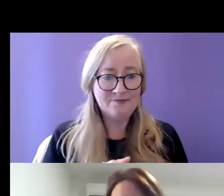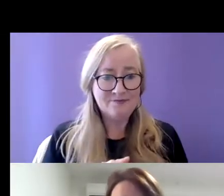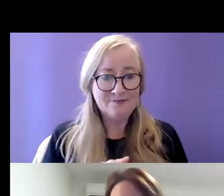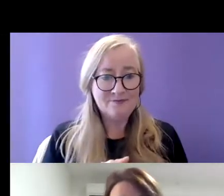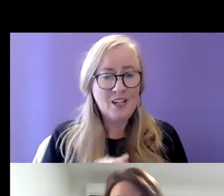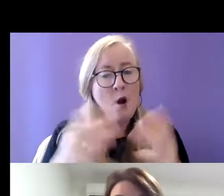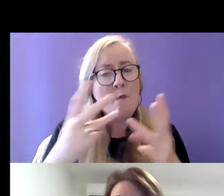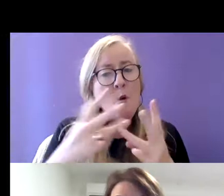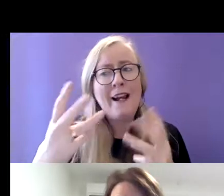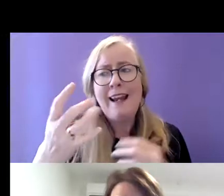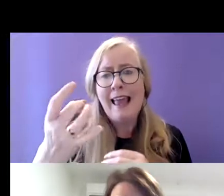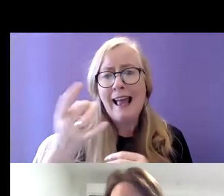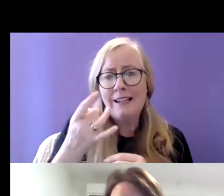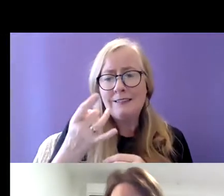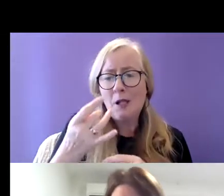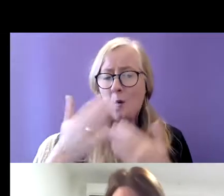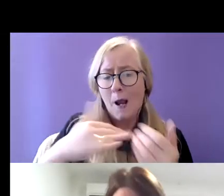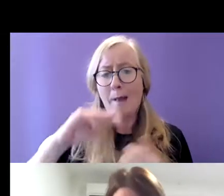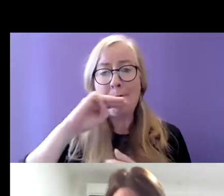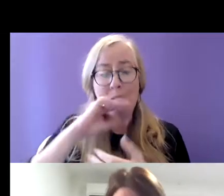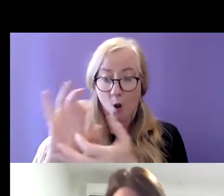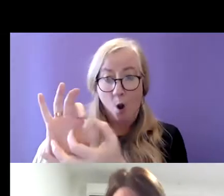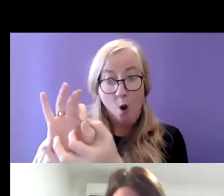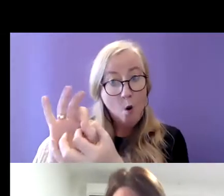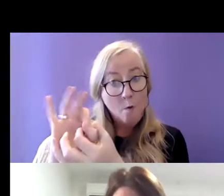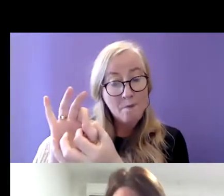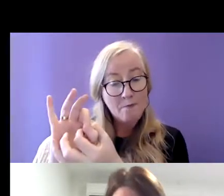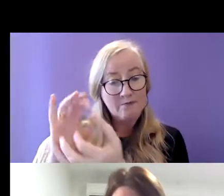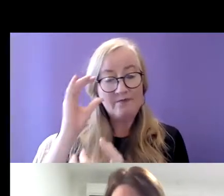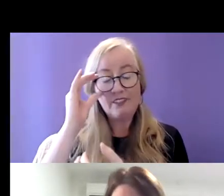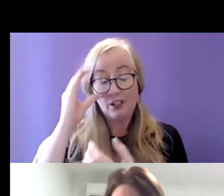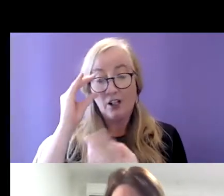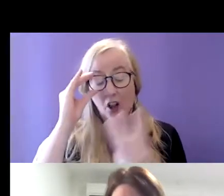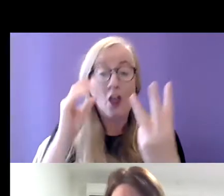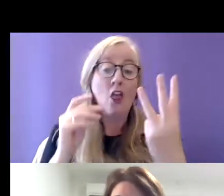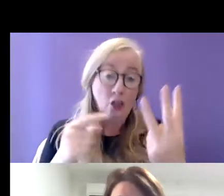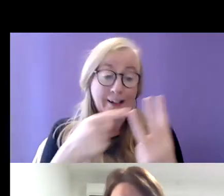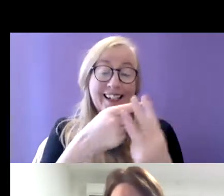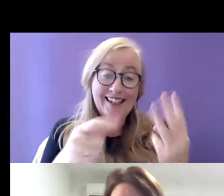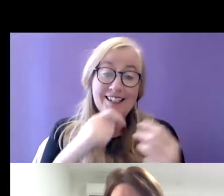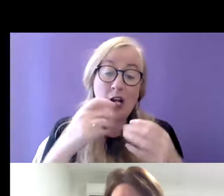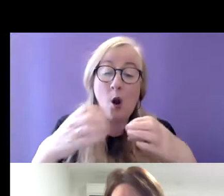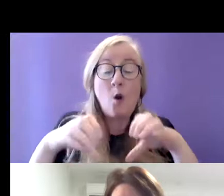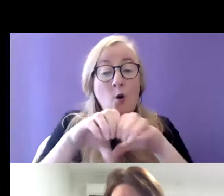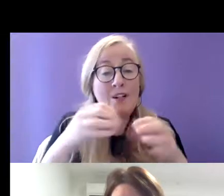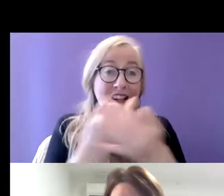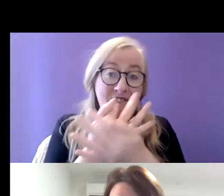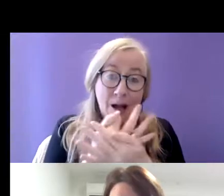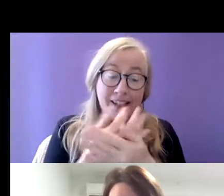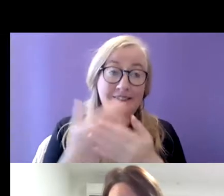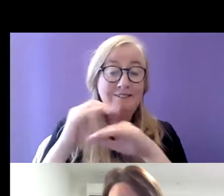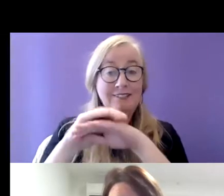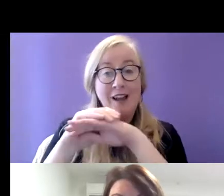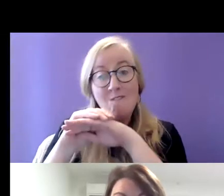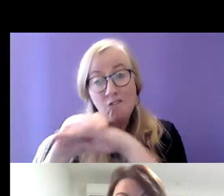when asked about the meaning of home three of the four participants talked about being close to family and friends and